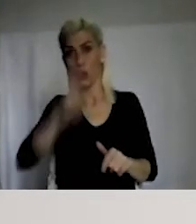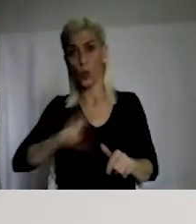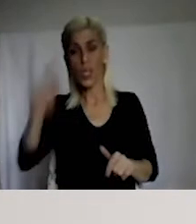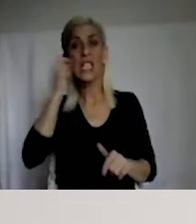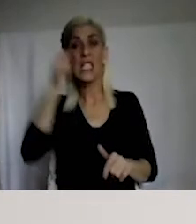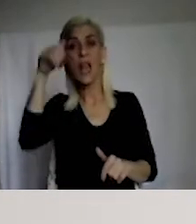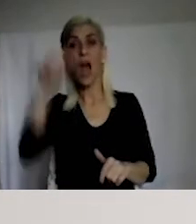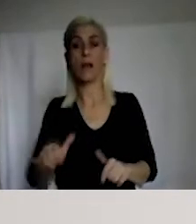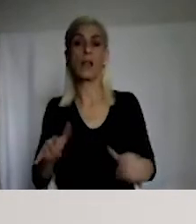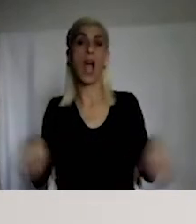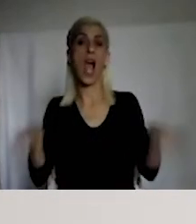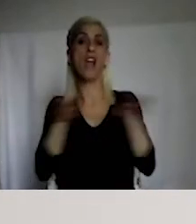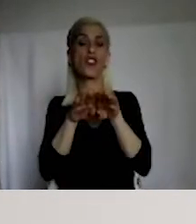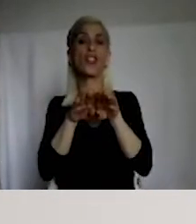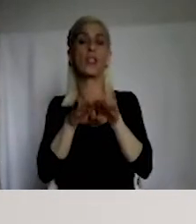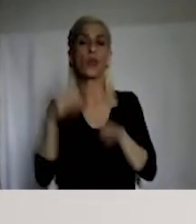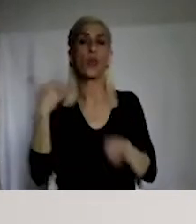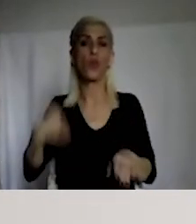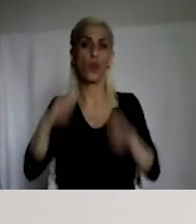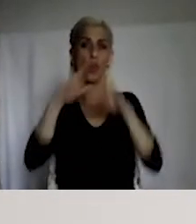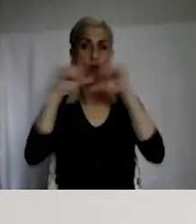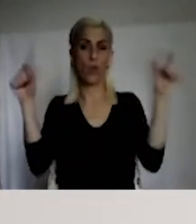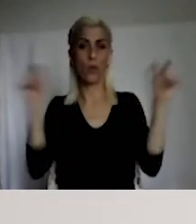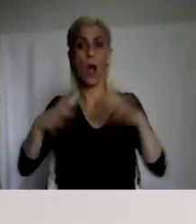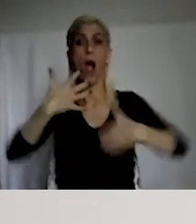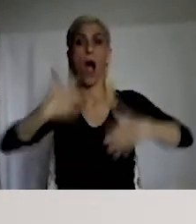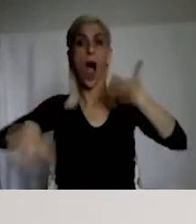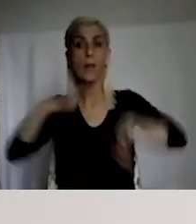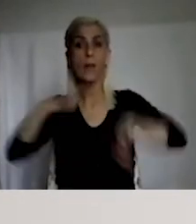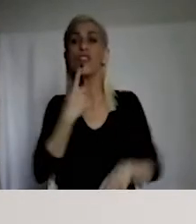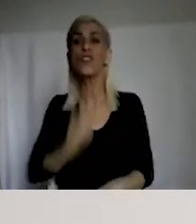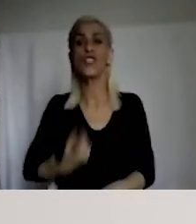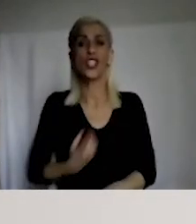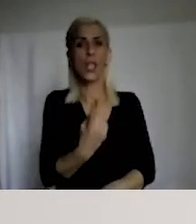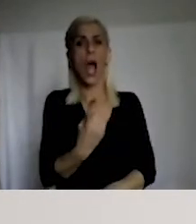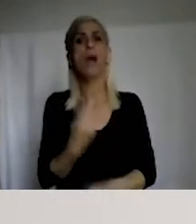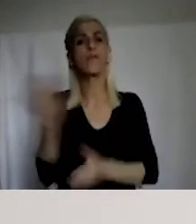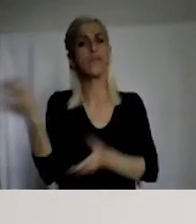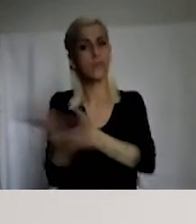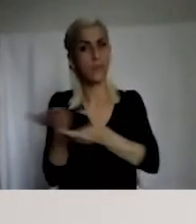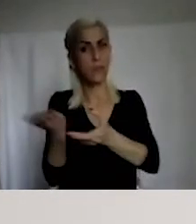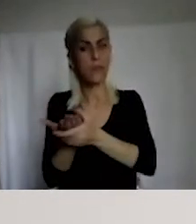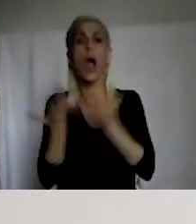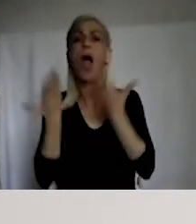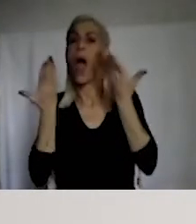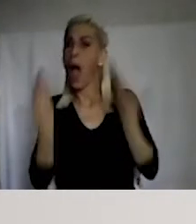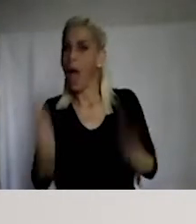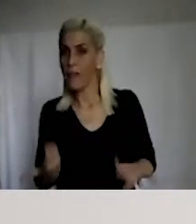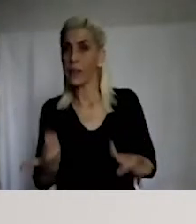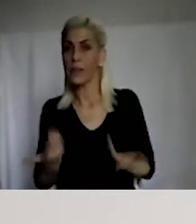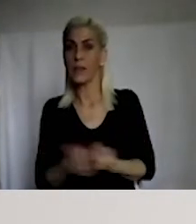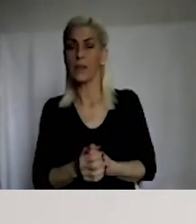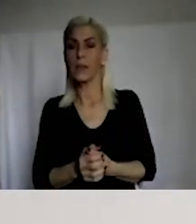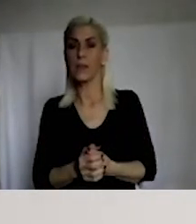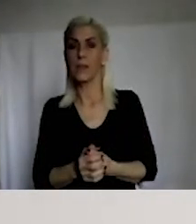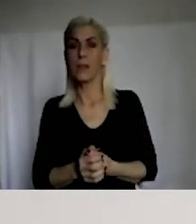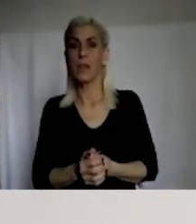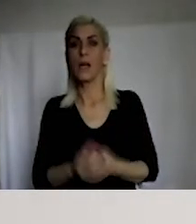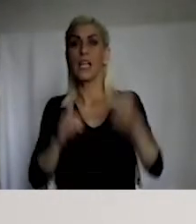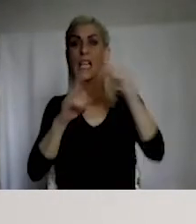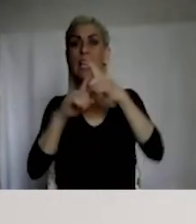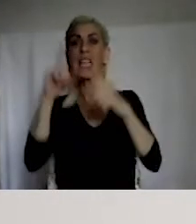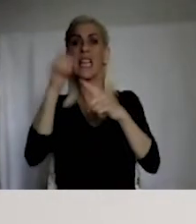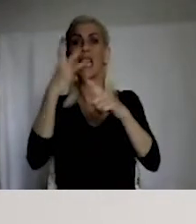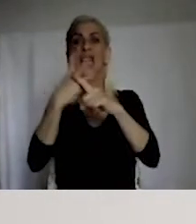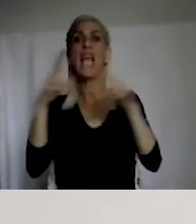And they receive complaints. That's true. That's a complaint mechanism. But this institution,